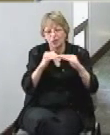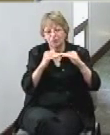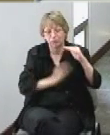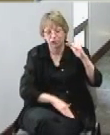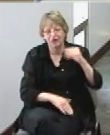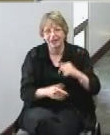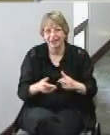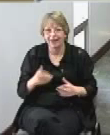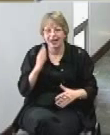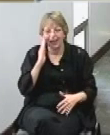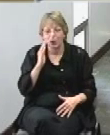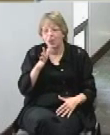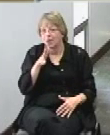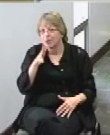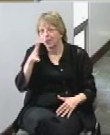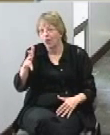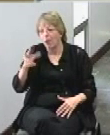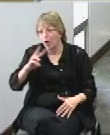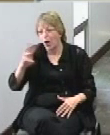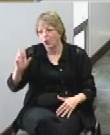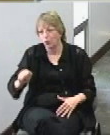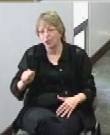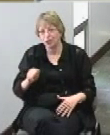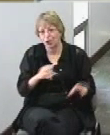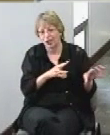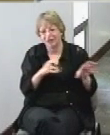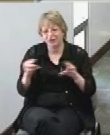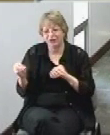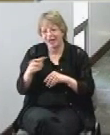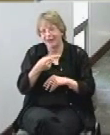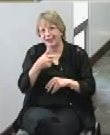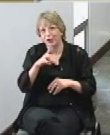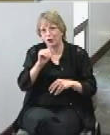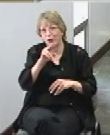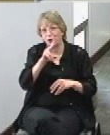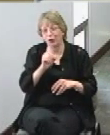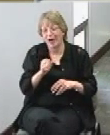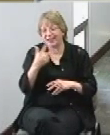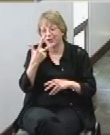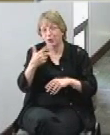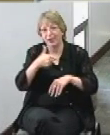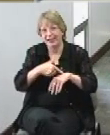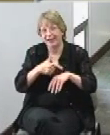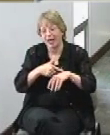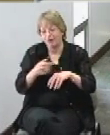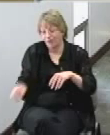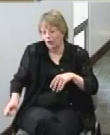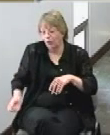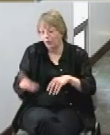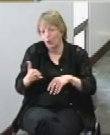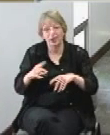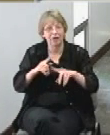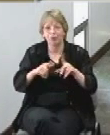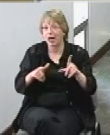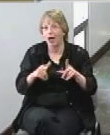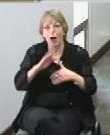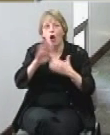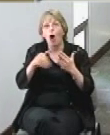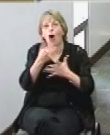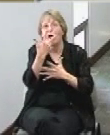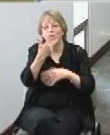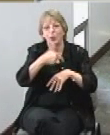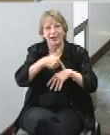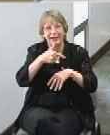Wichita who has taken her grandkids in three times to go bowling and each time they never made it out of the arcade area those